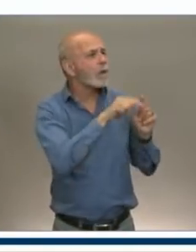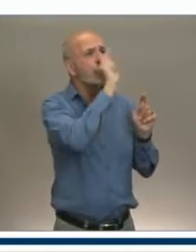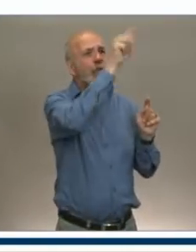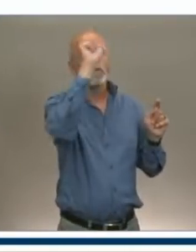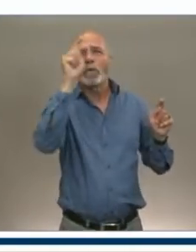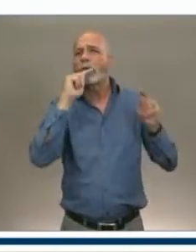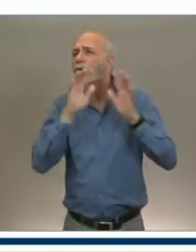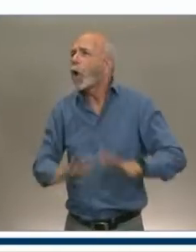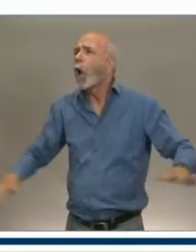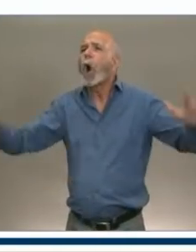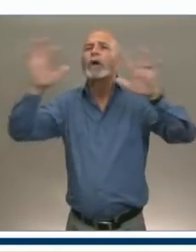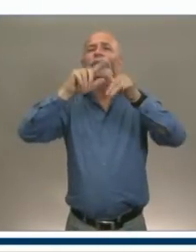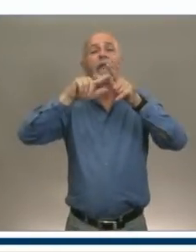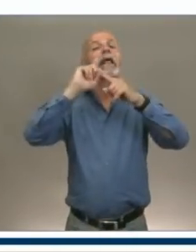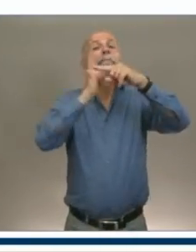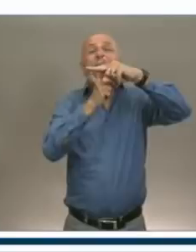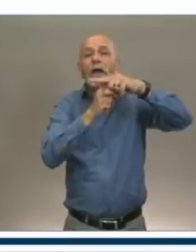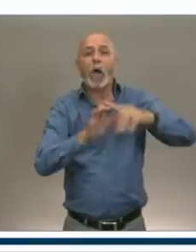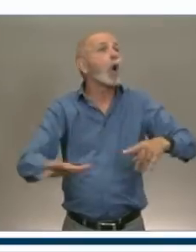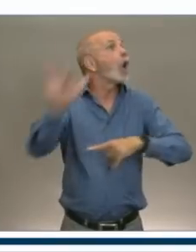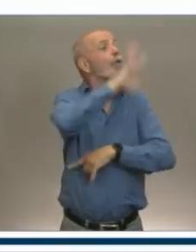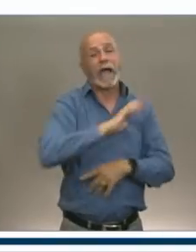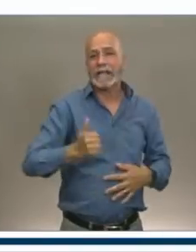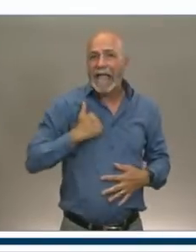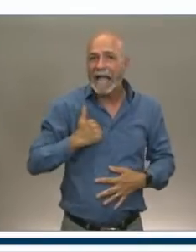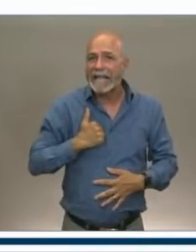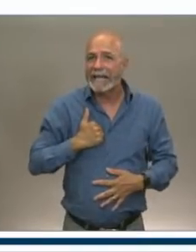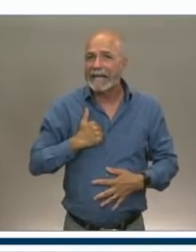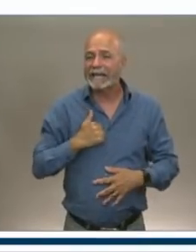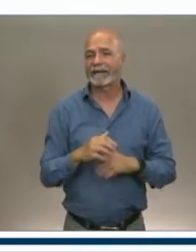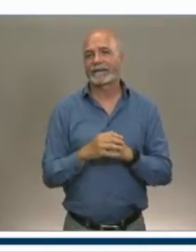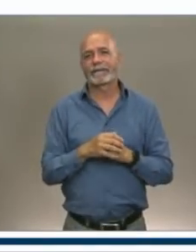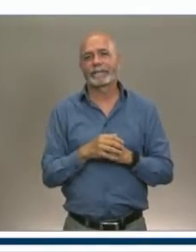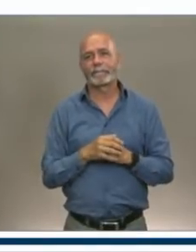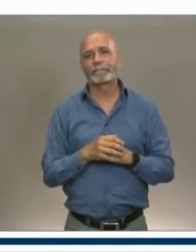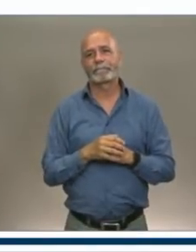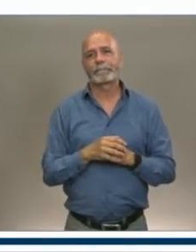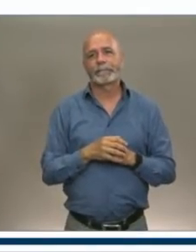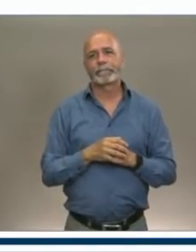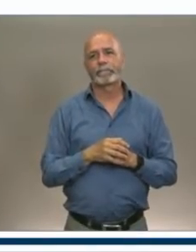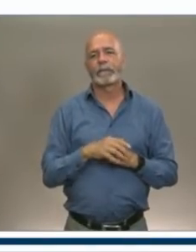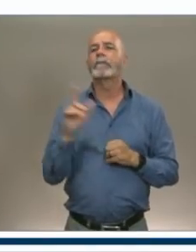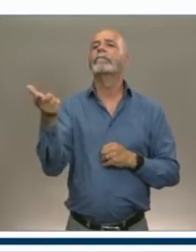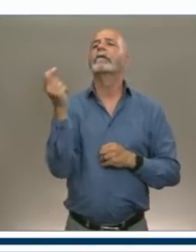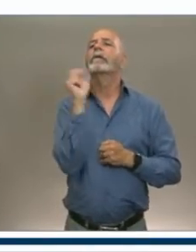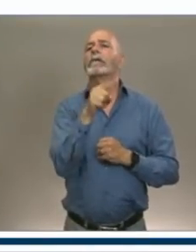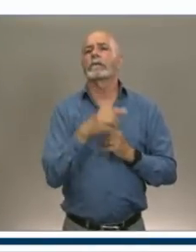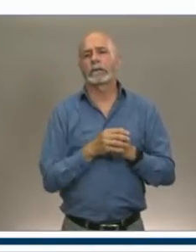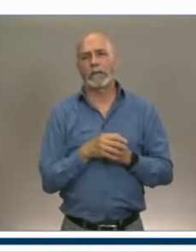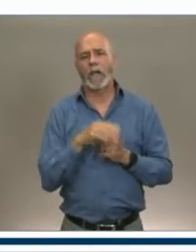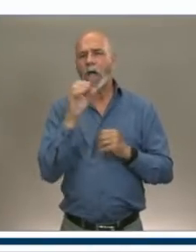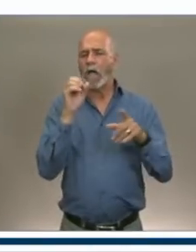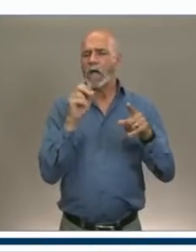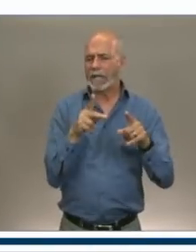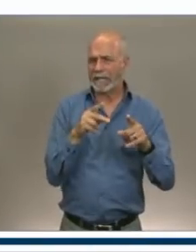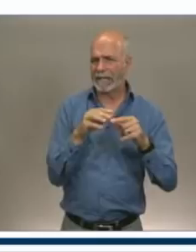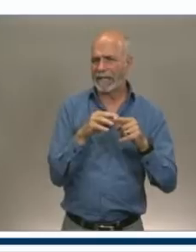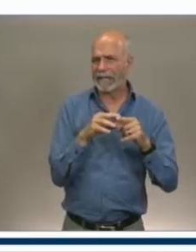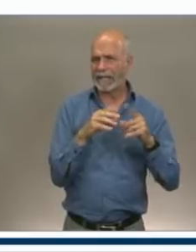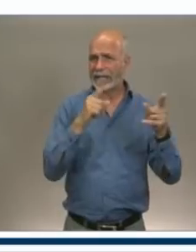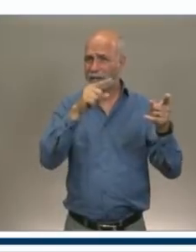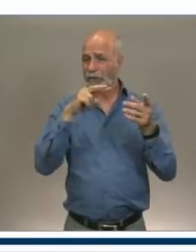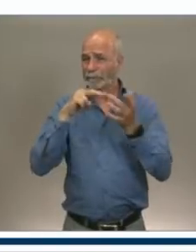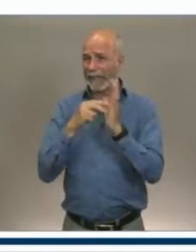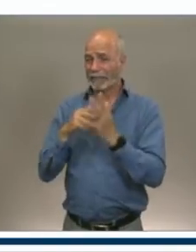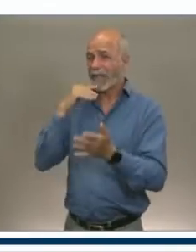Go ahead with your follow-up, Sean. All right, you said that there would be 1,000 operators that take advantage of this grant.